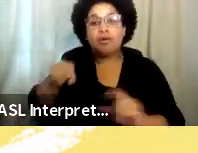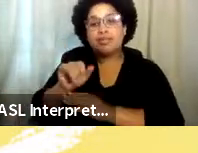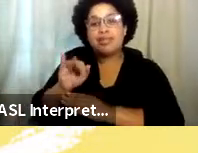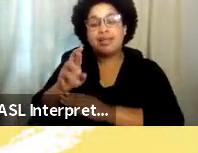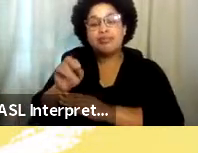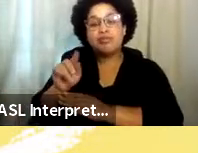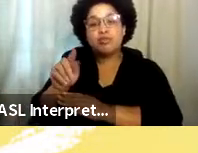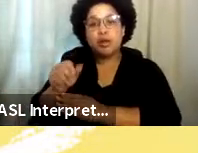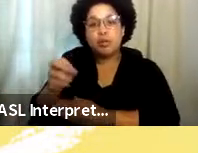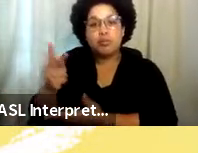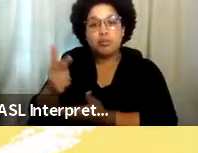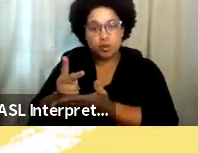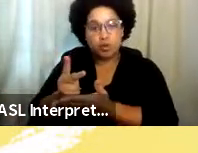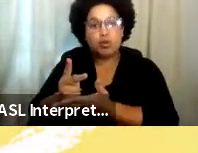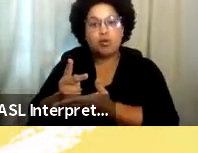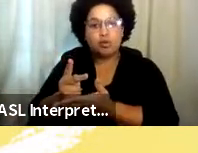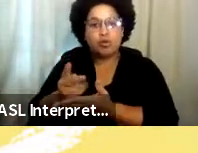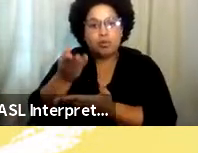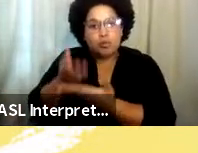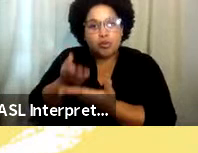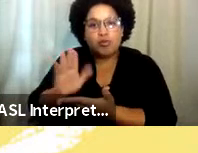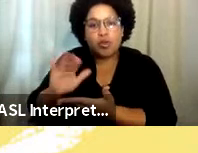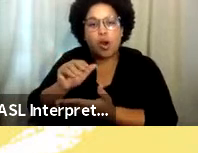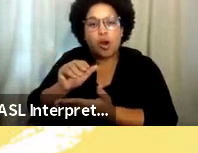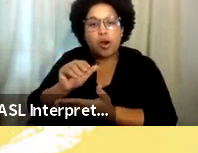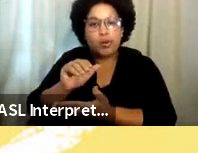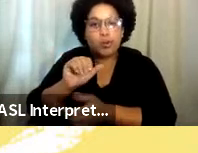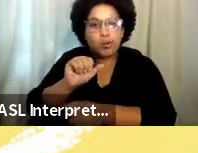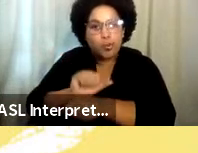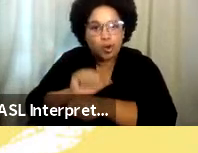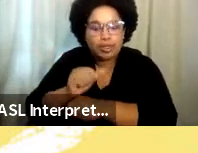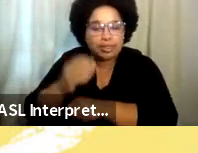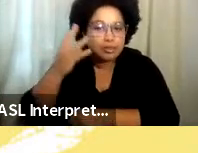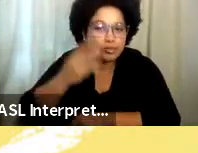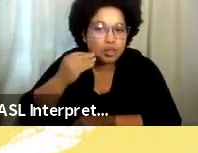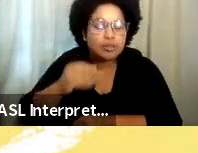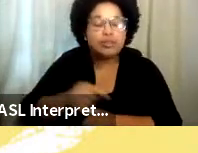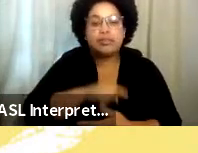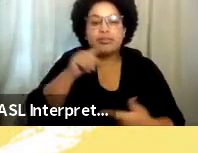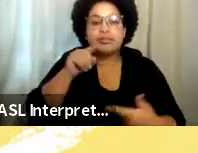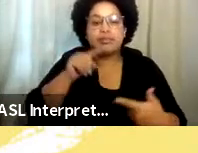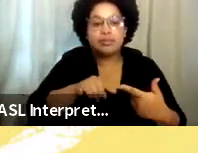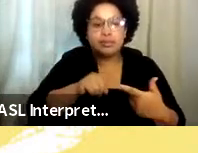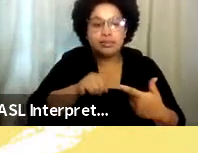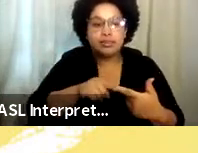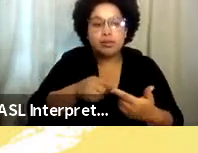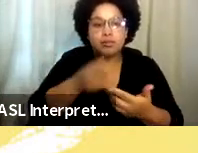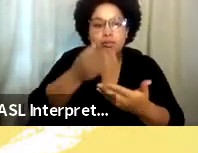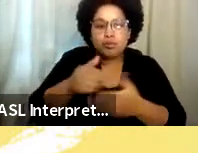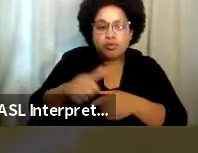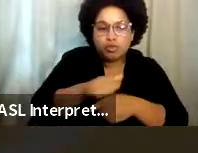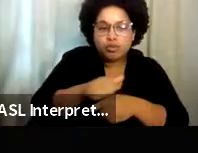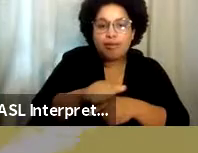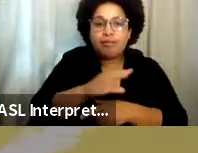work experience in the minimum days, proof of training, and conducted a background check.